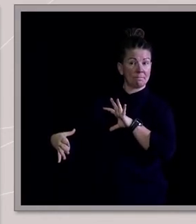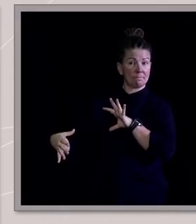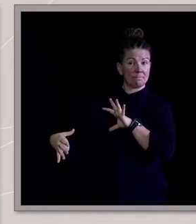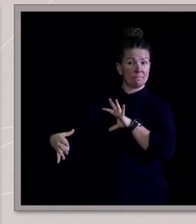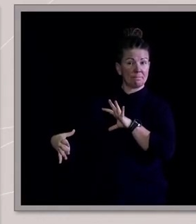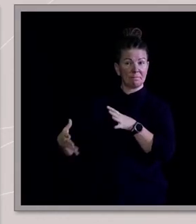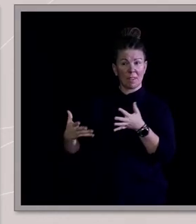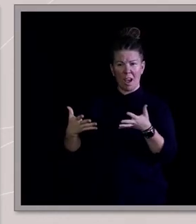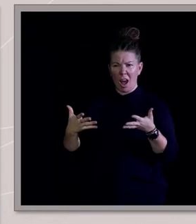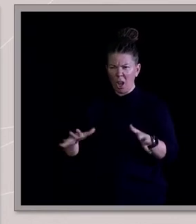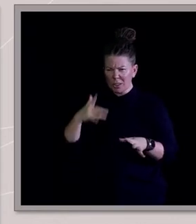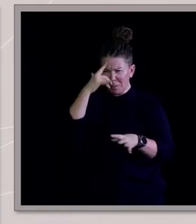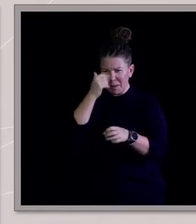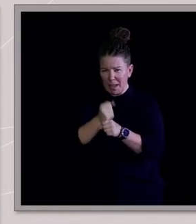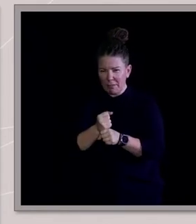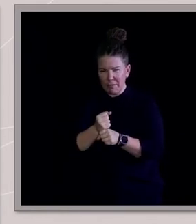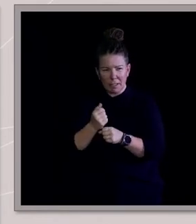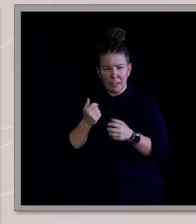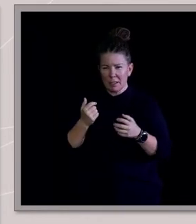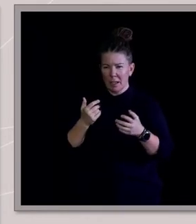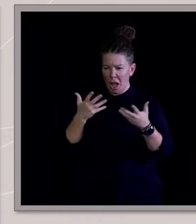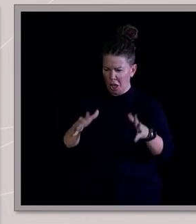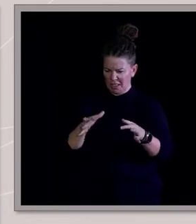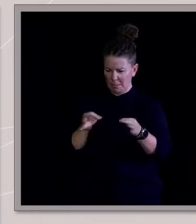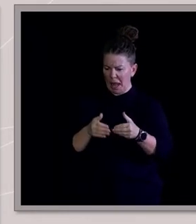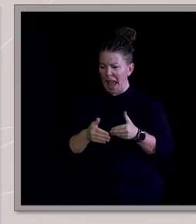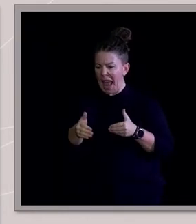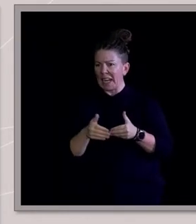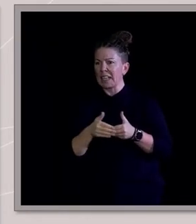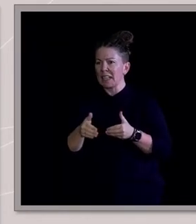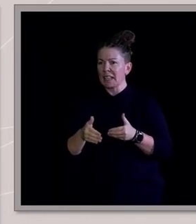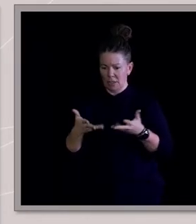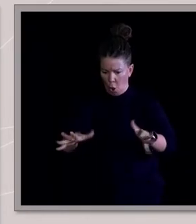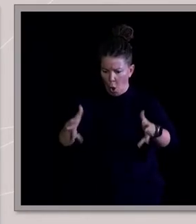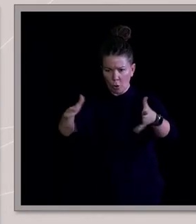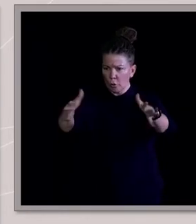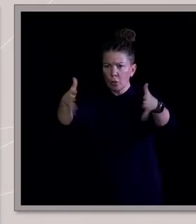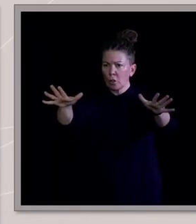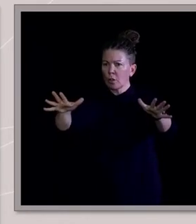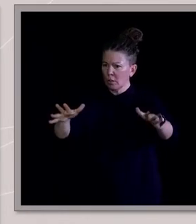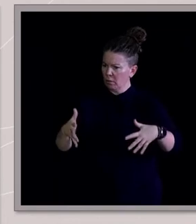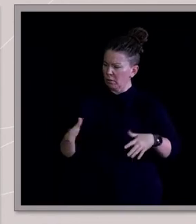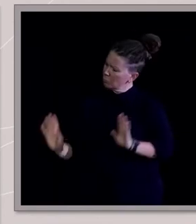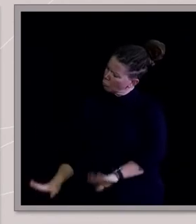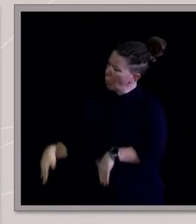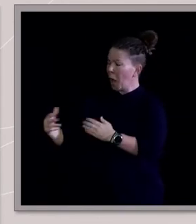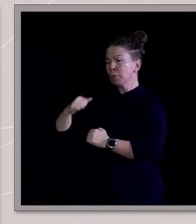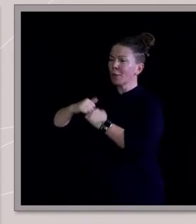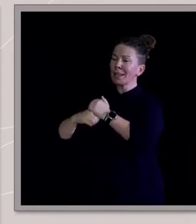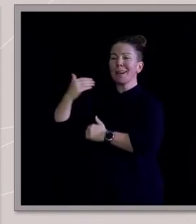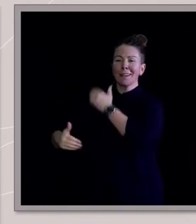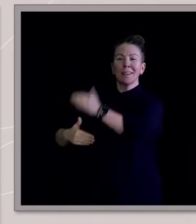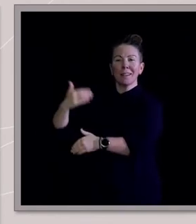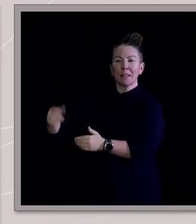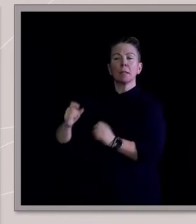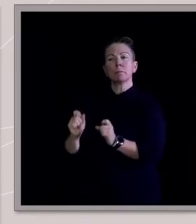I lost my beliefs. I'd lost the sort of plan for my life, you know. All of that upbringing came with a structure of what would happen one thing after the next. You know,